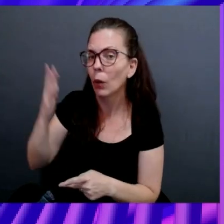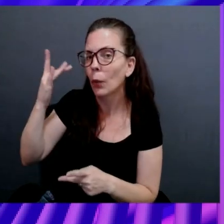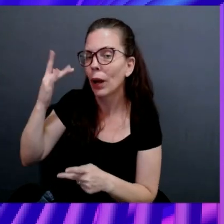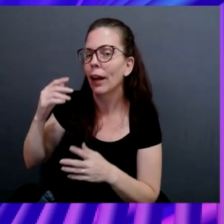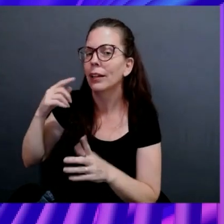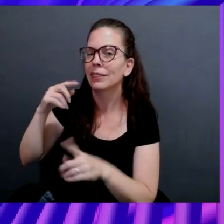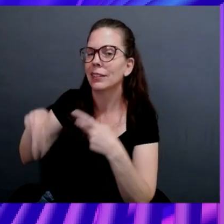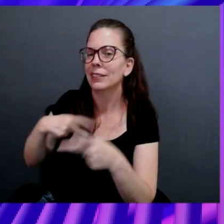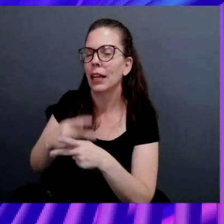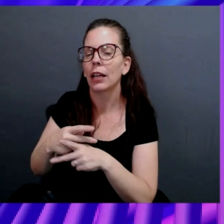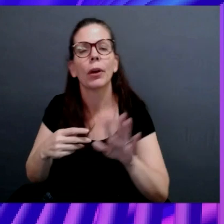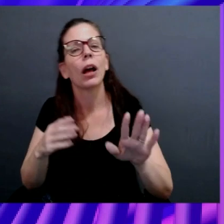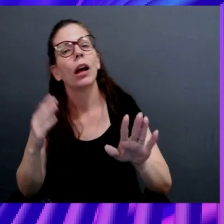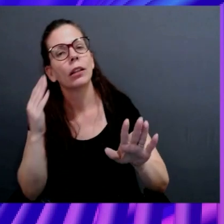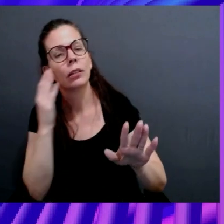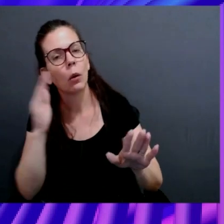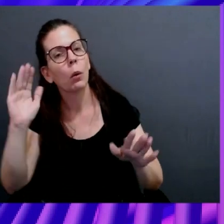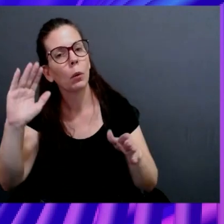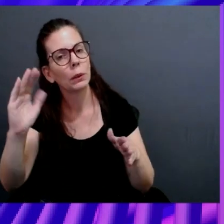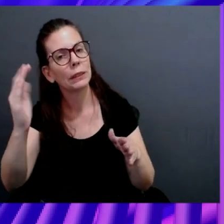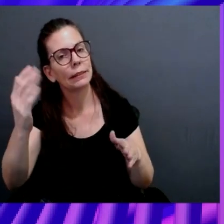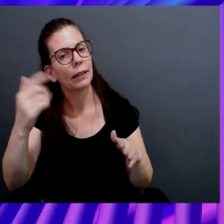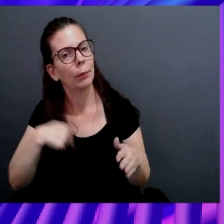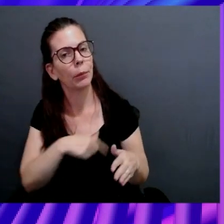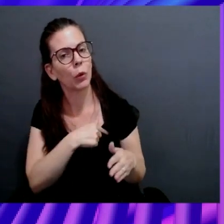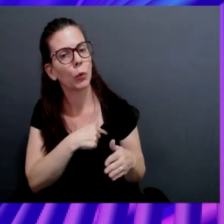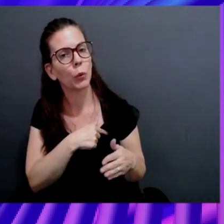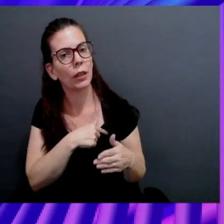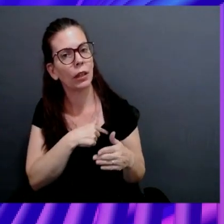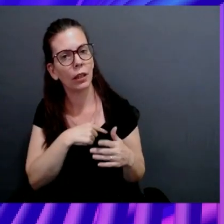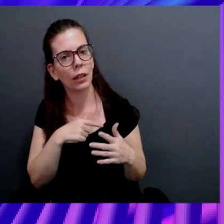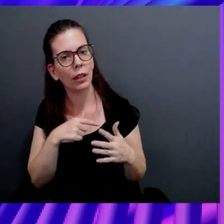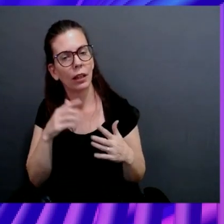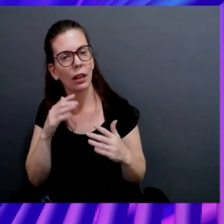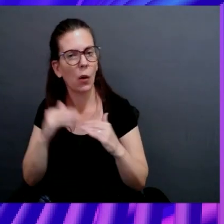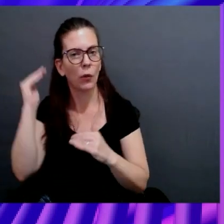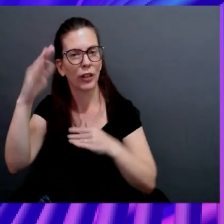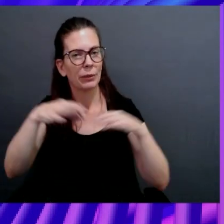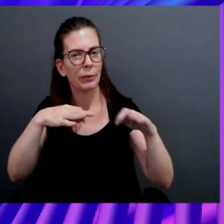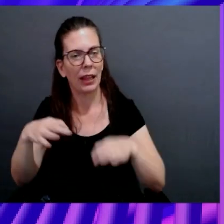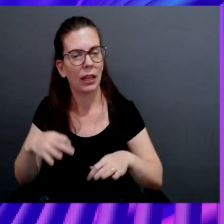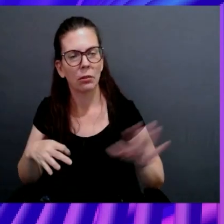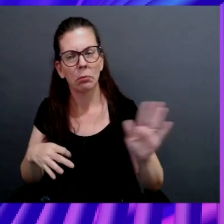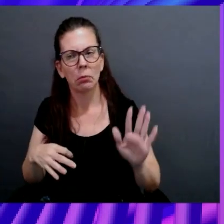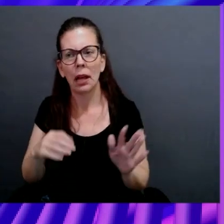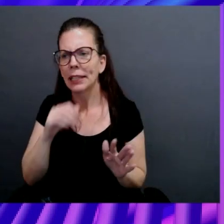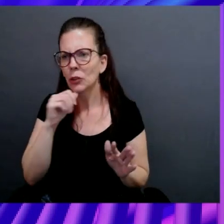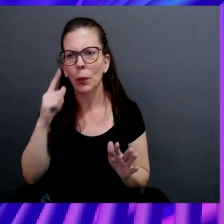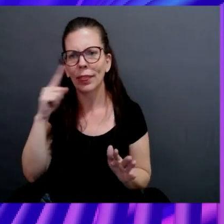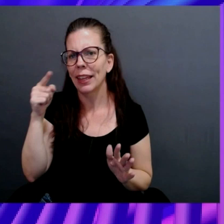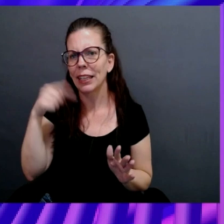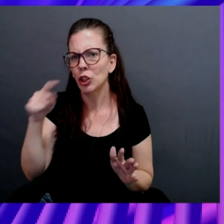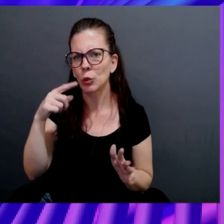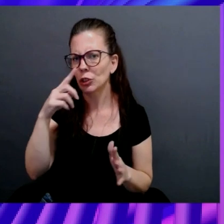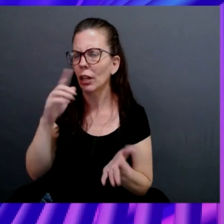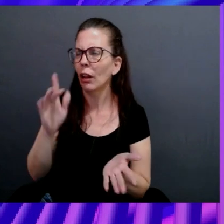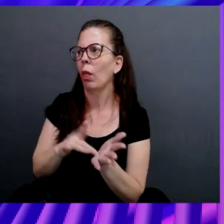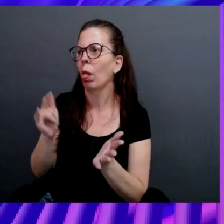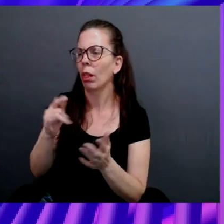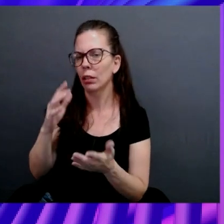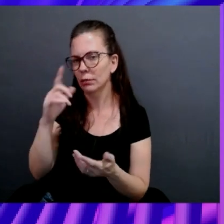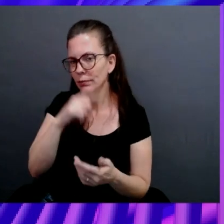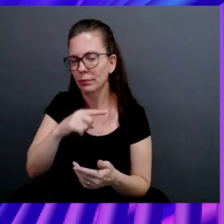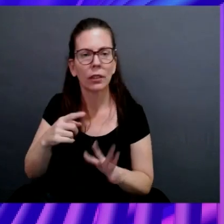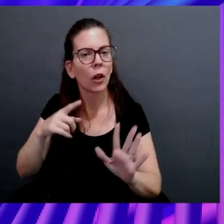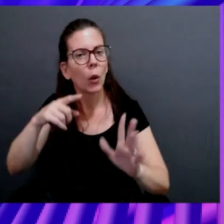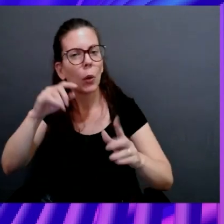sounds like we are being overly explanatory, but I don't think this should be taken for granted. Like, take something like config and configure